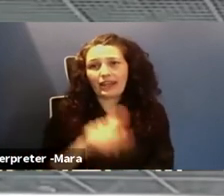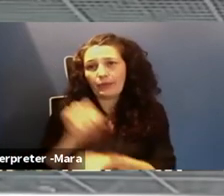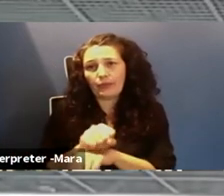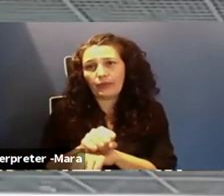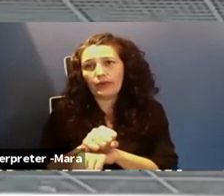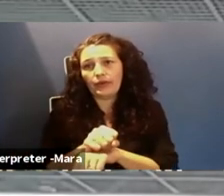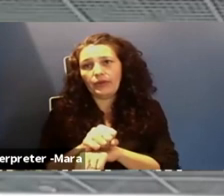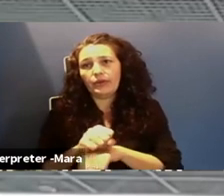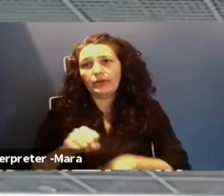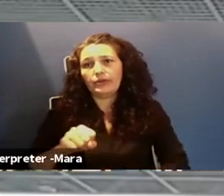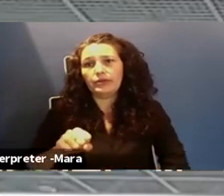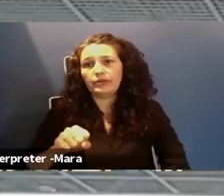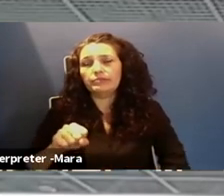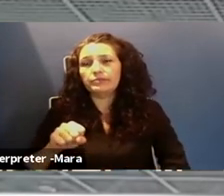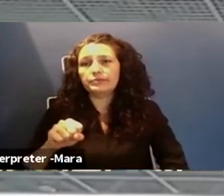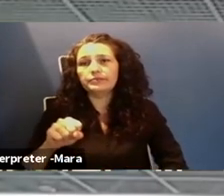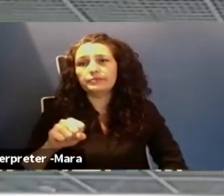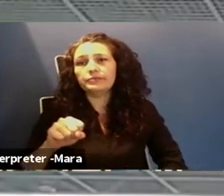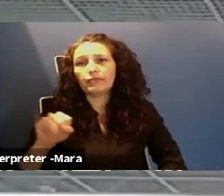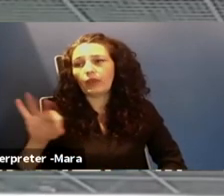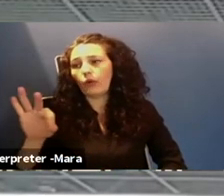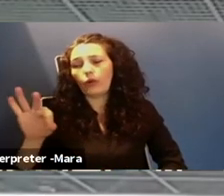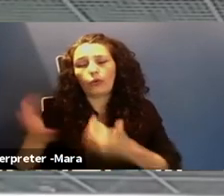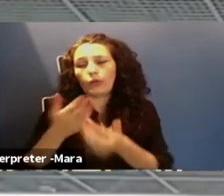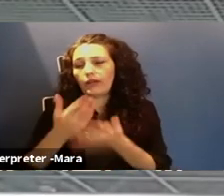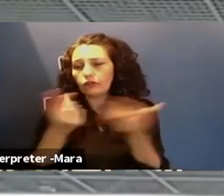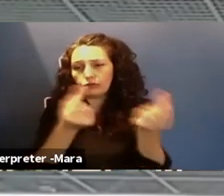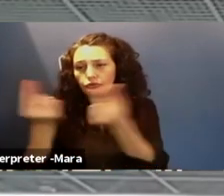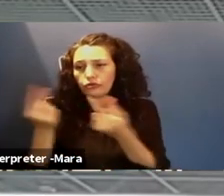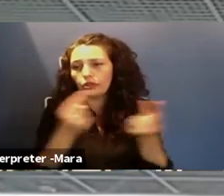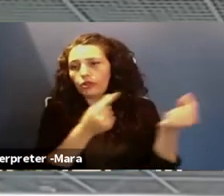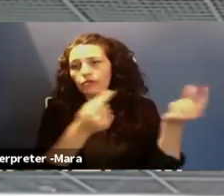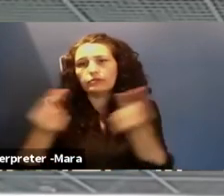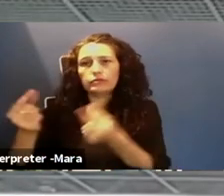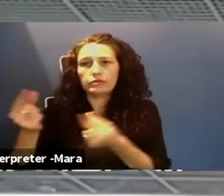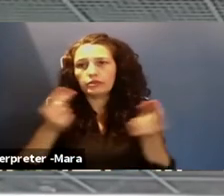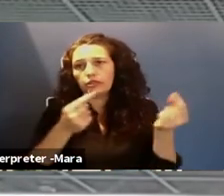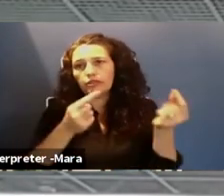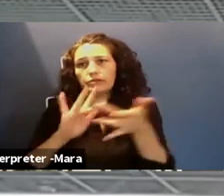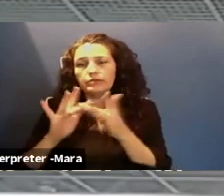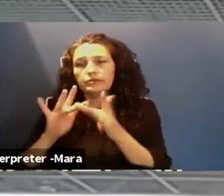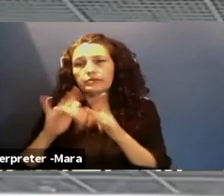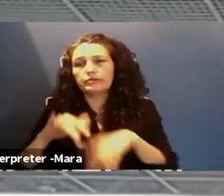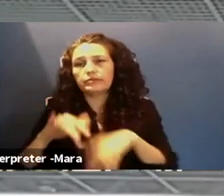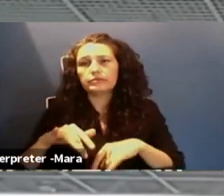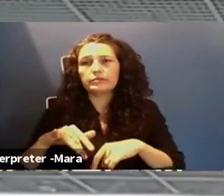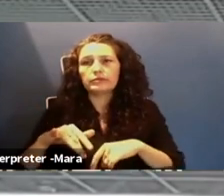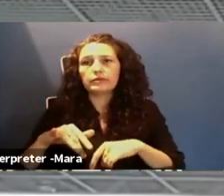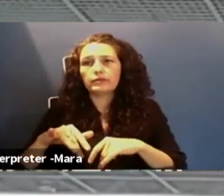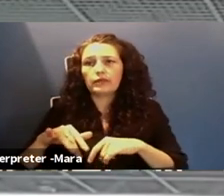that's online banking, anything. And so with more communication, more activity going virtual and online,